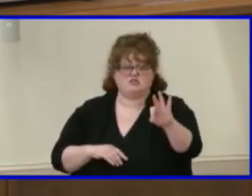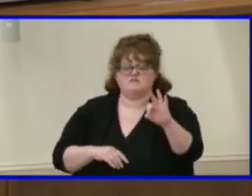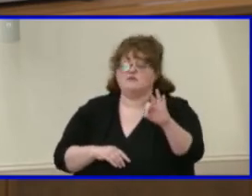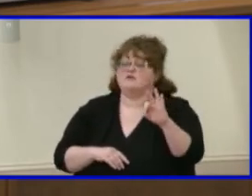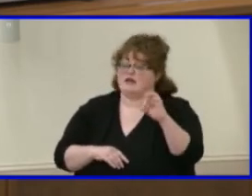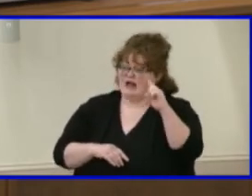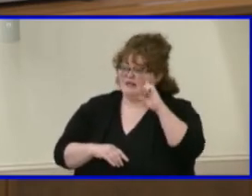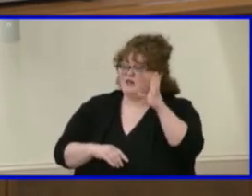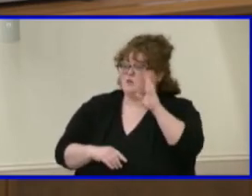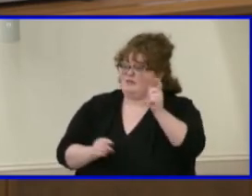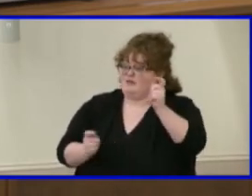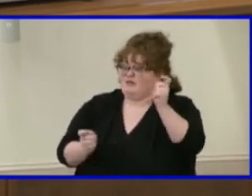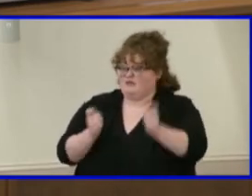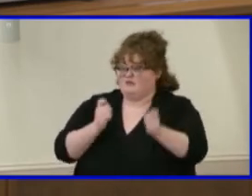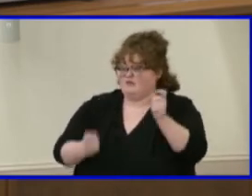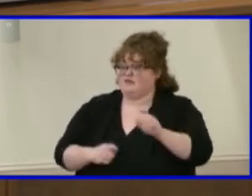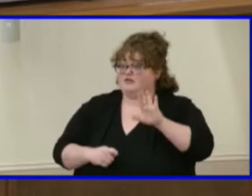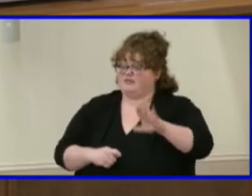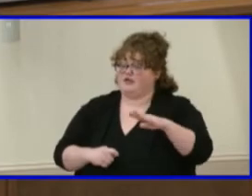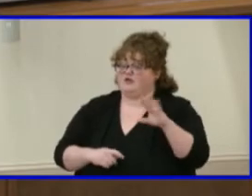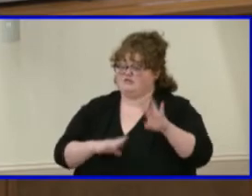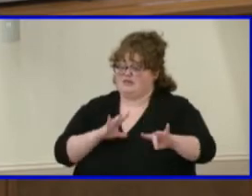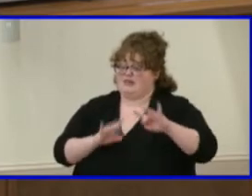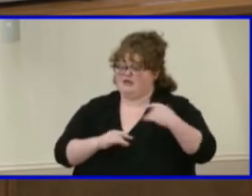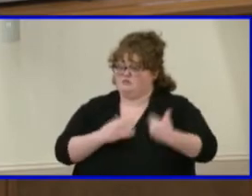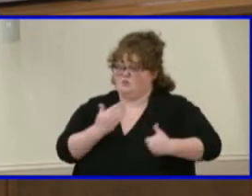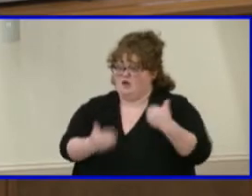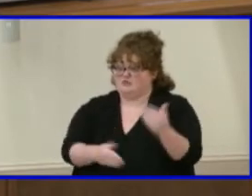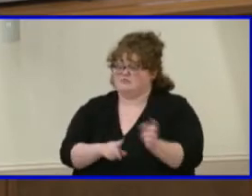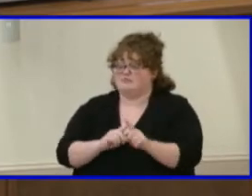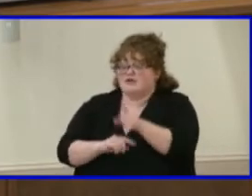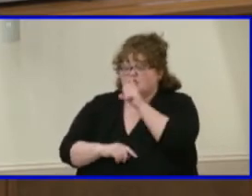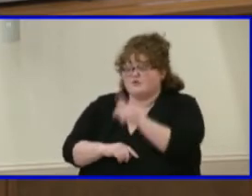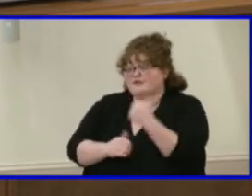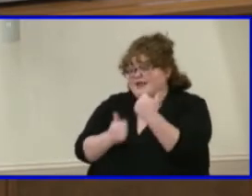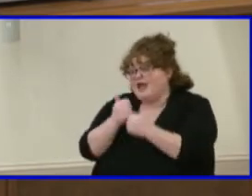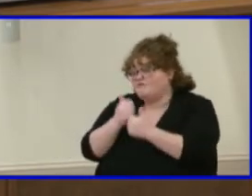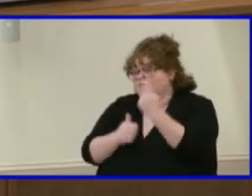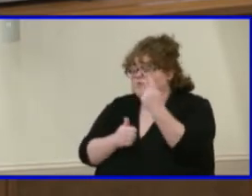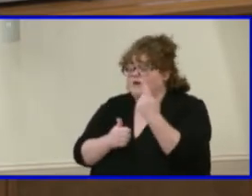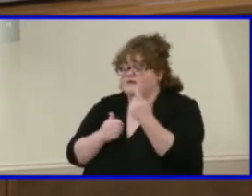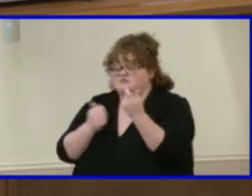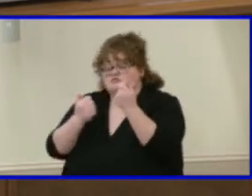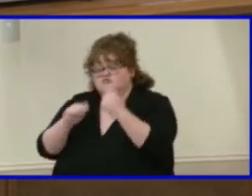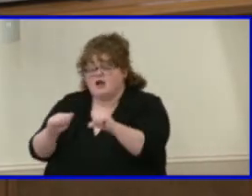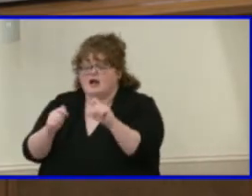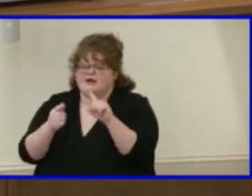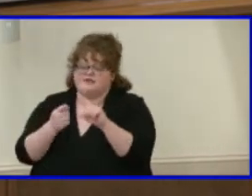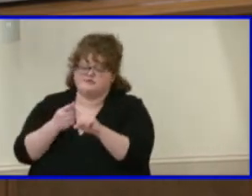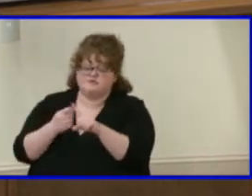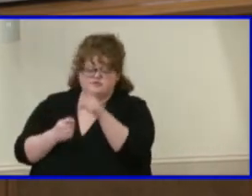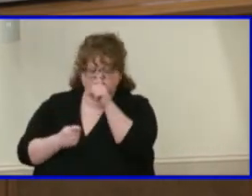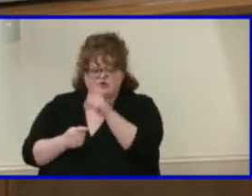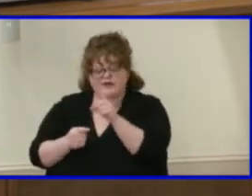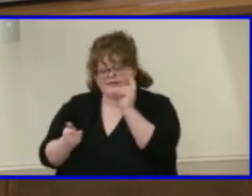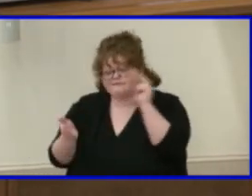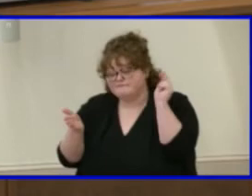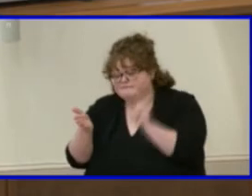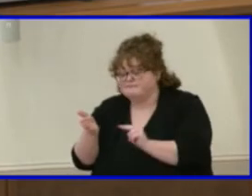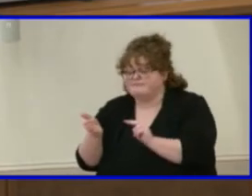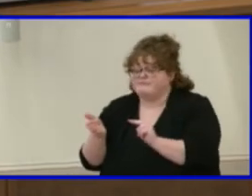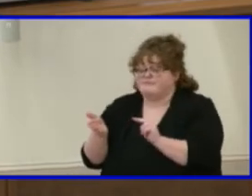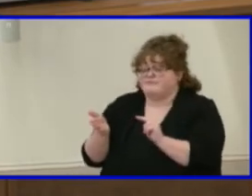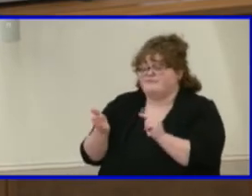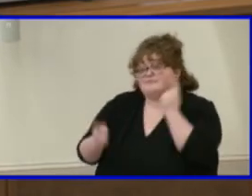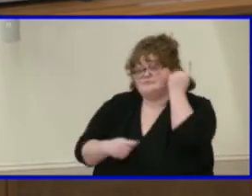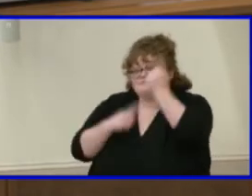selection processes, but, um, everybody is, is really attempting to, you know, to look at this and, and consider